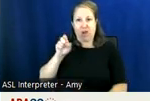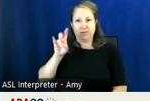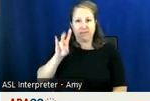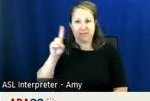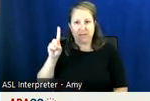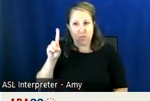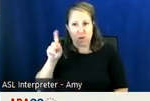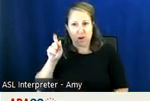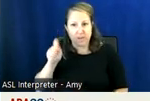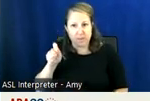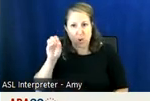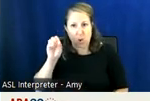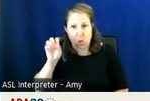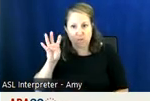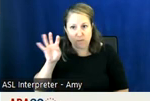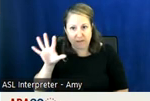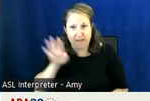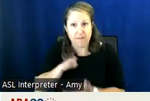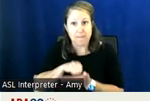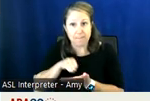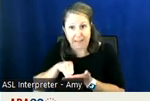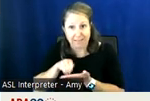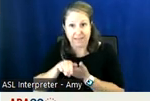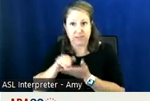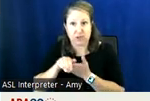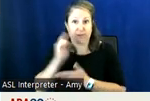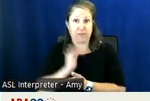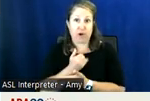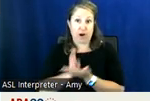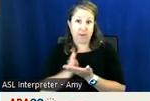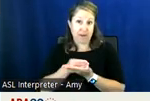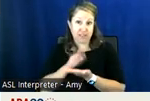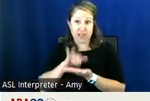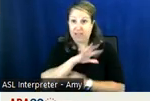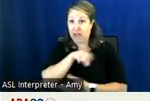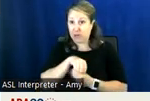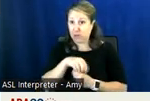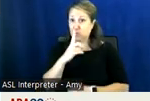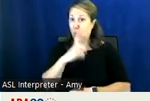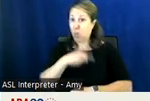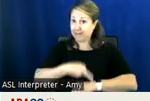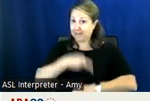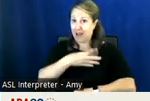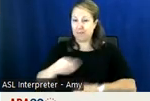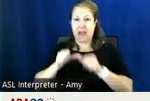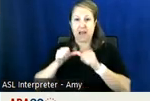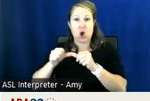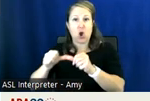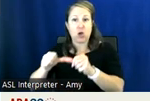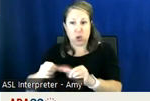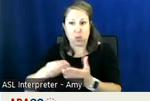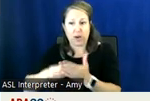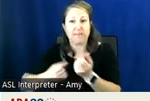.045 million dollars to our budget and this includes both one time and ongoing funding